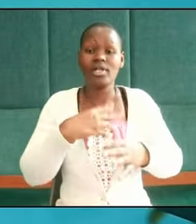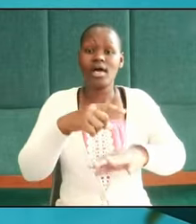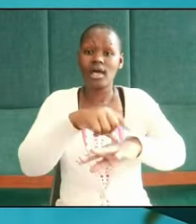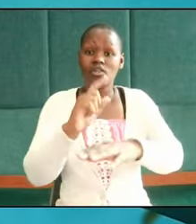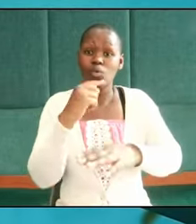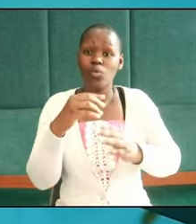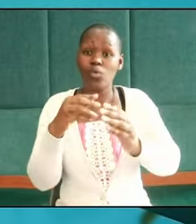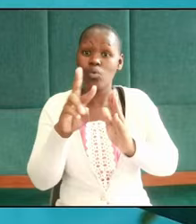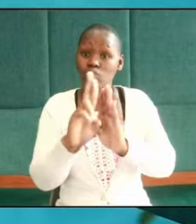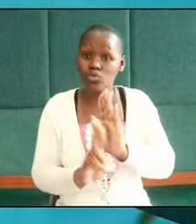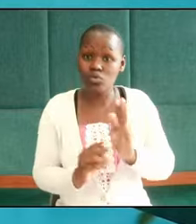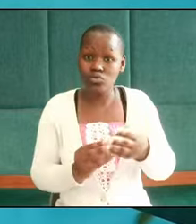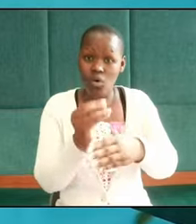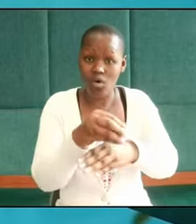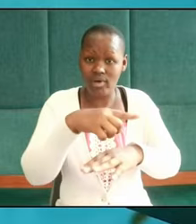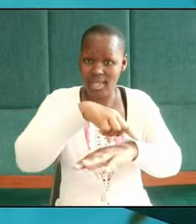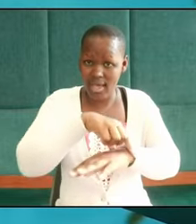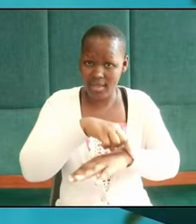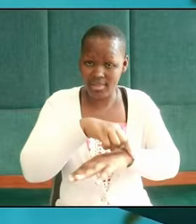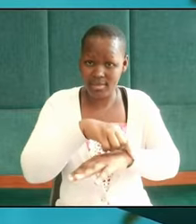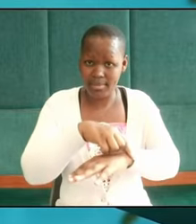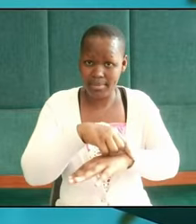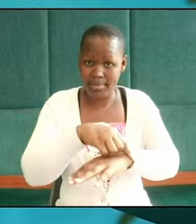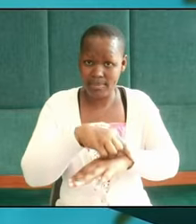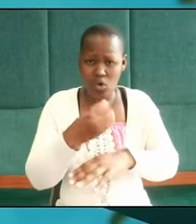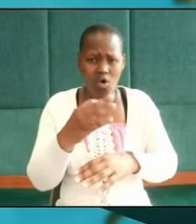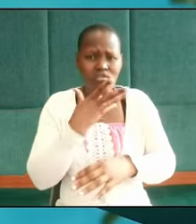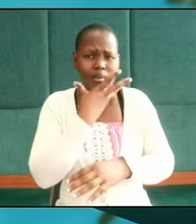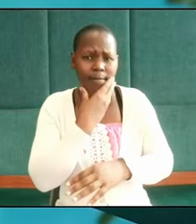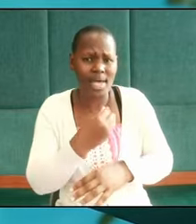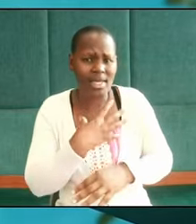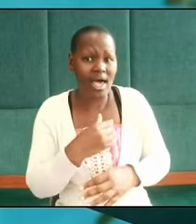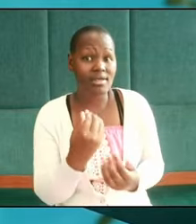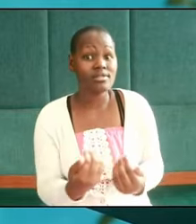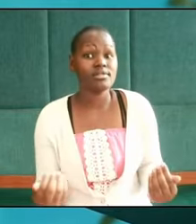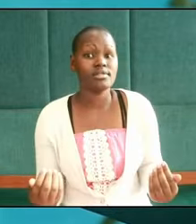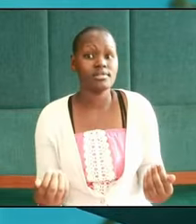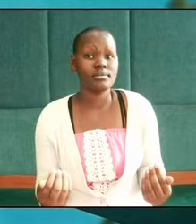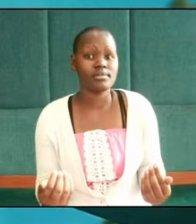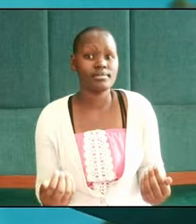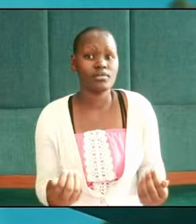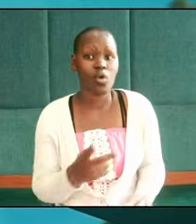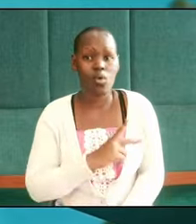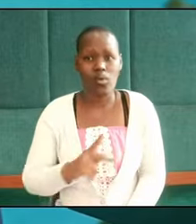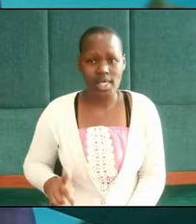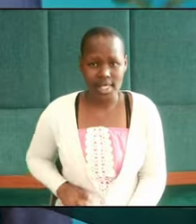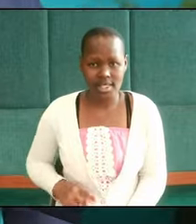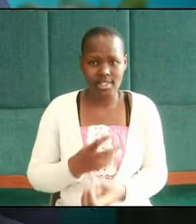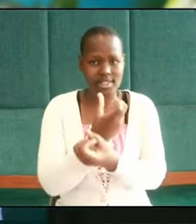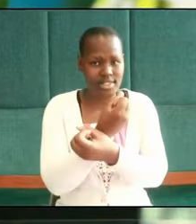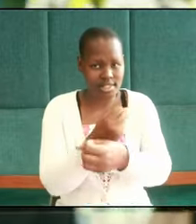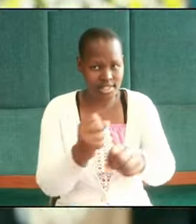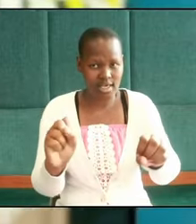rules even over the hearts of men and kings we can be saved